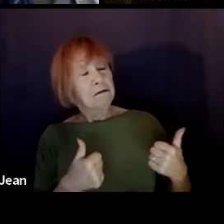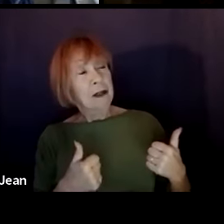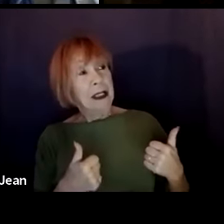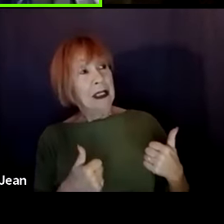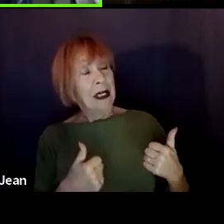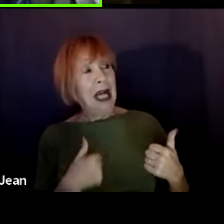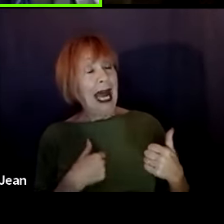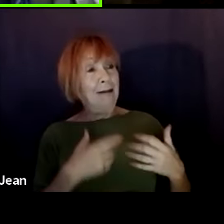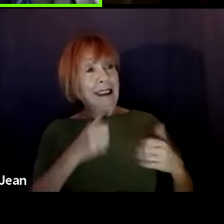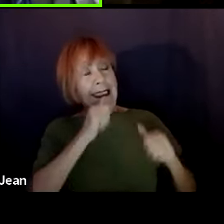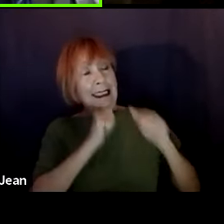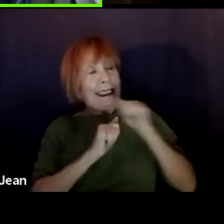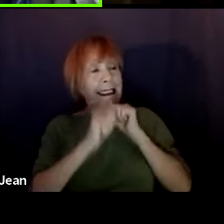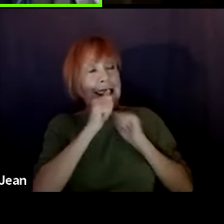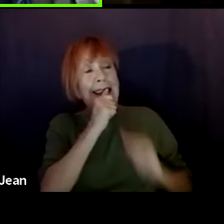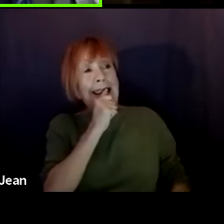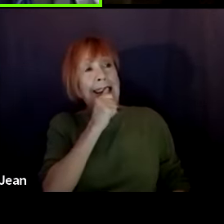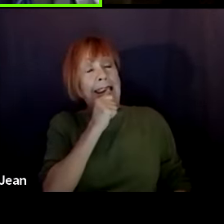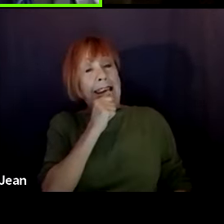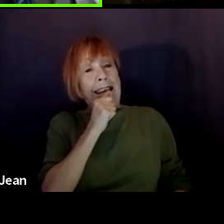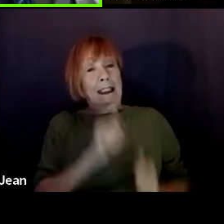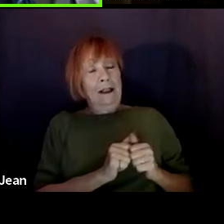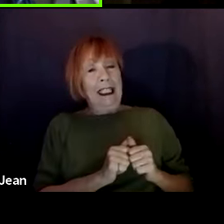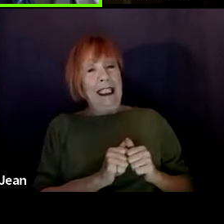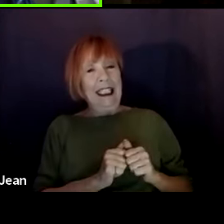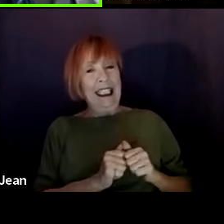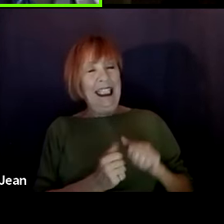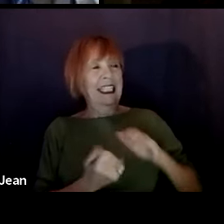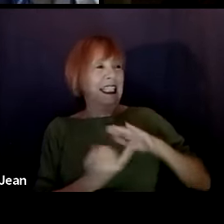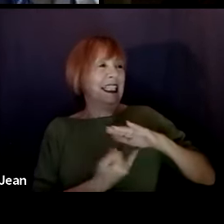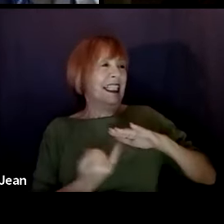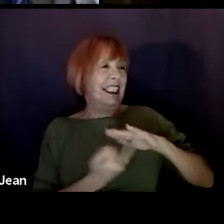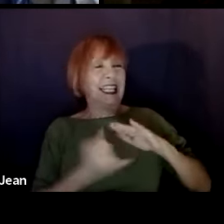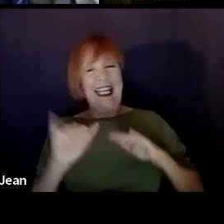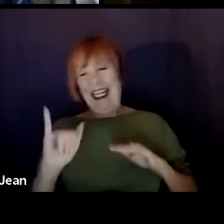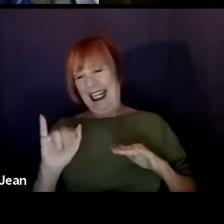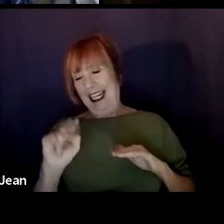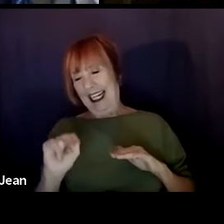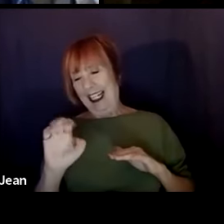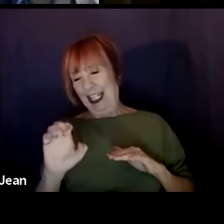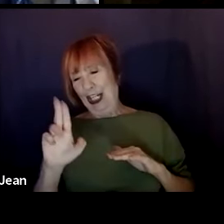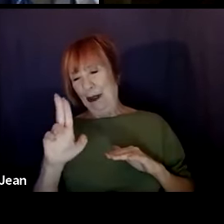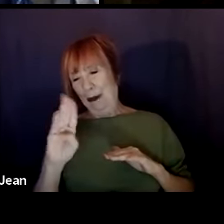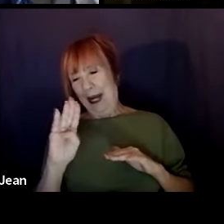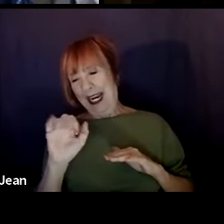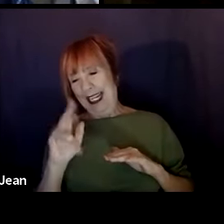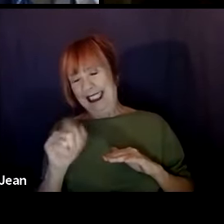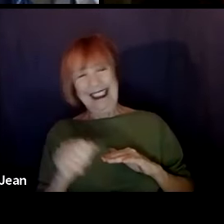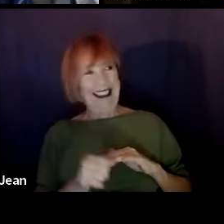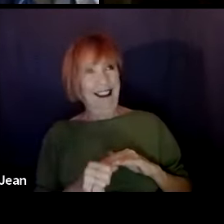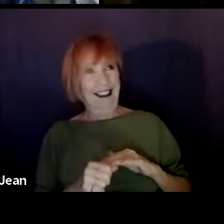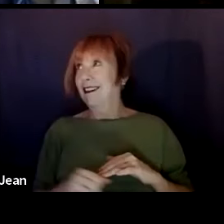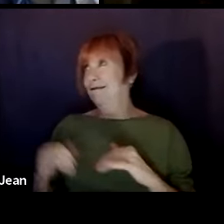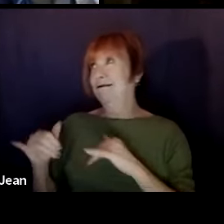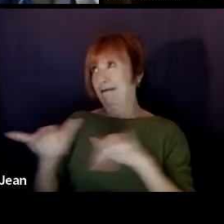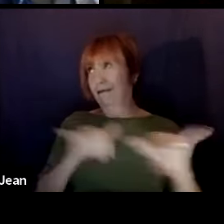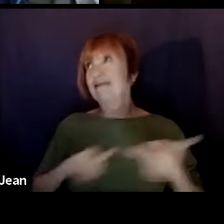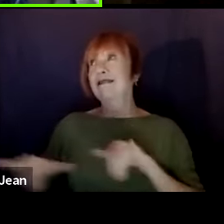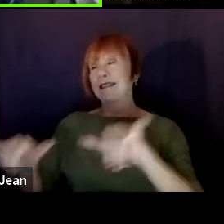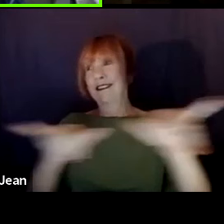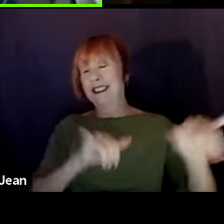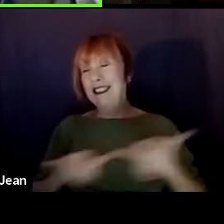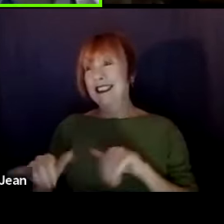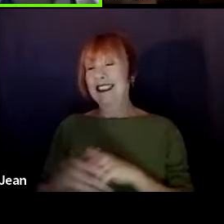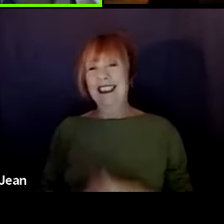I'm dealing with the incubation here. Ah, well, aren't we all? Yeah. Well, let's talk